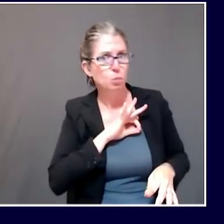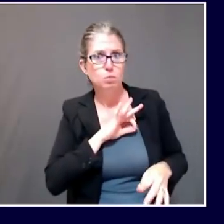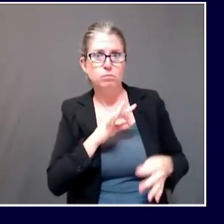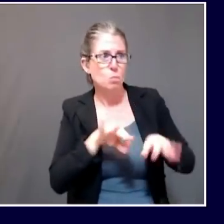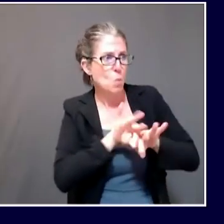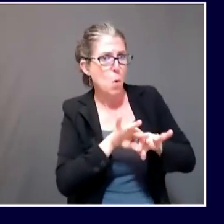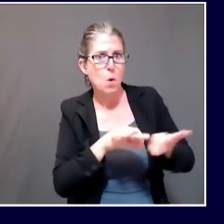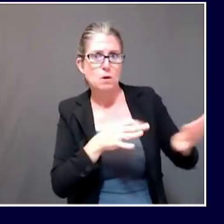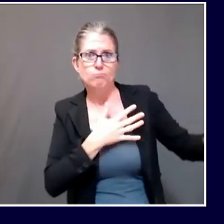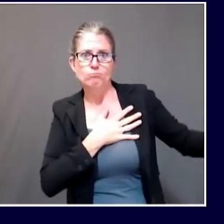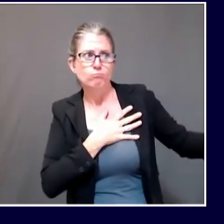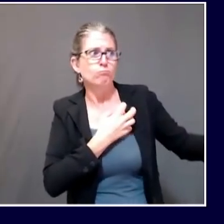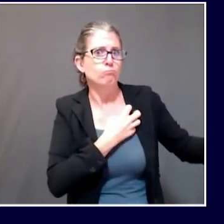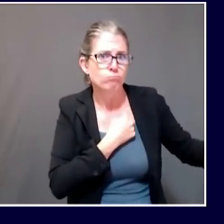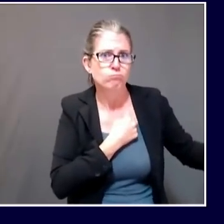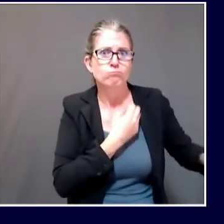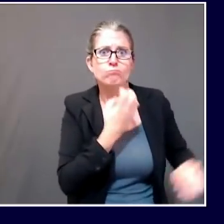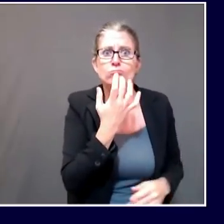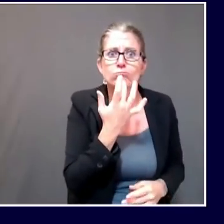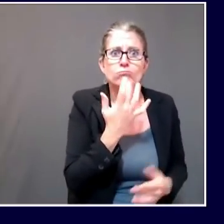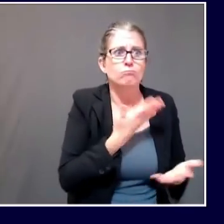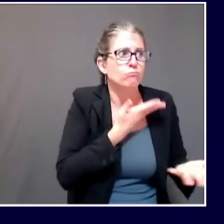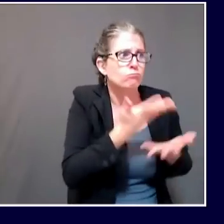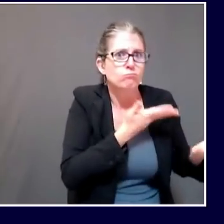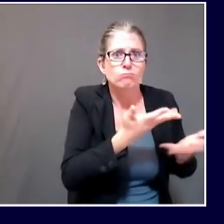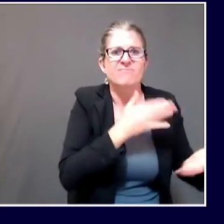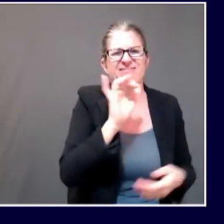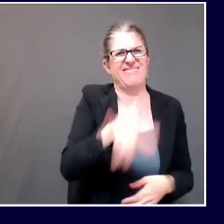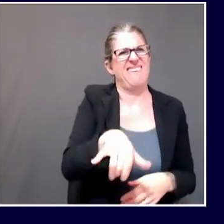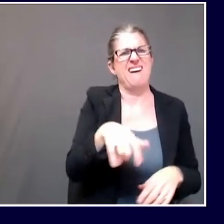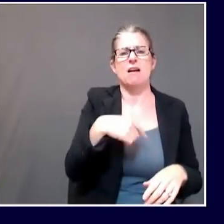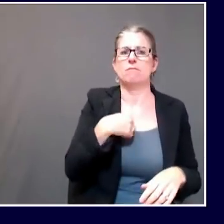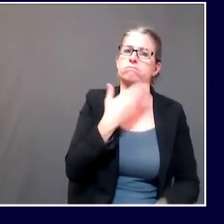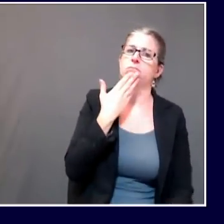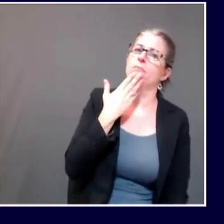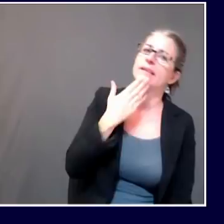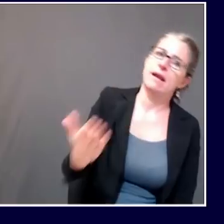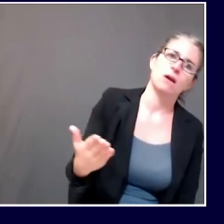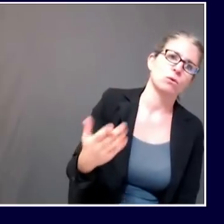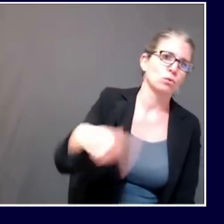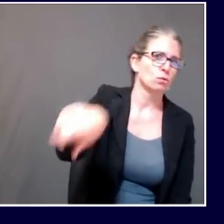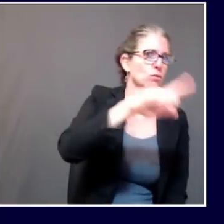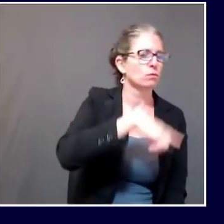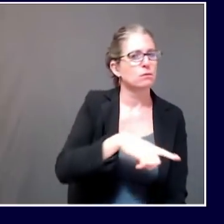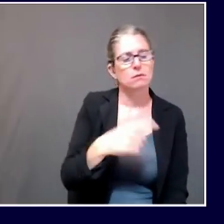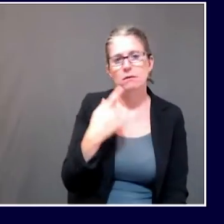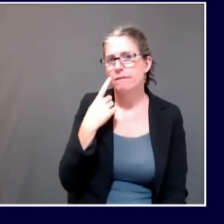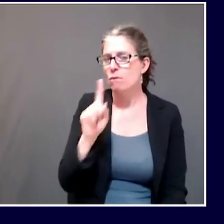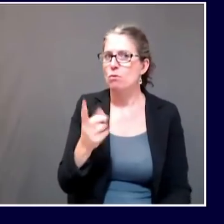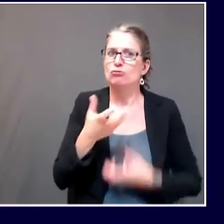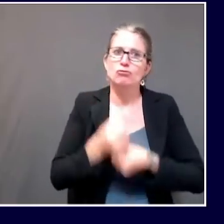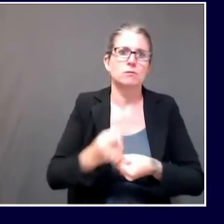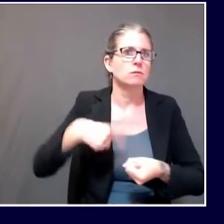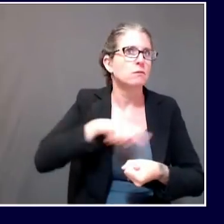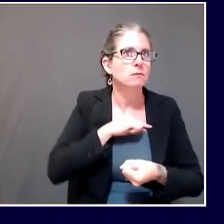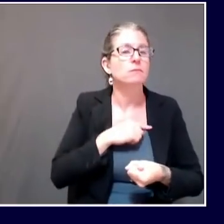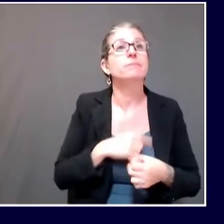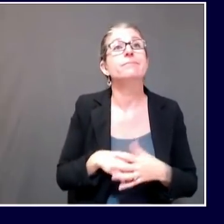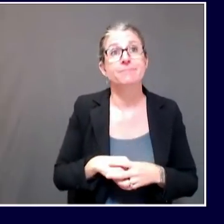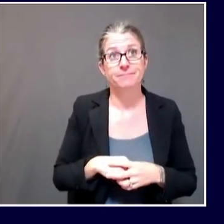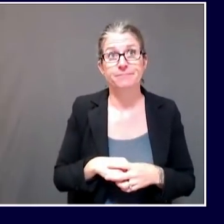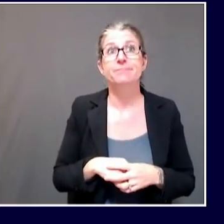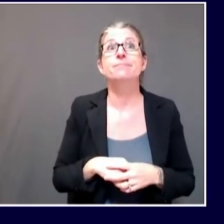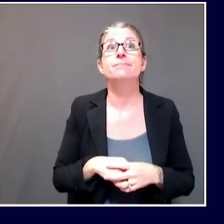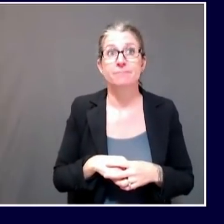You noted the connection or the potential connection between the events in your county as well as in Penobscot County and the Sanford